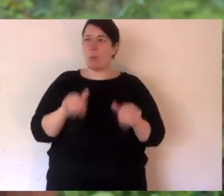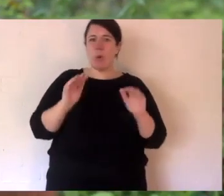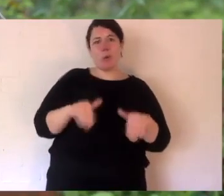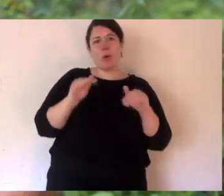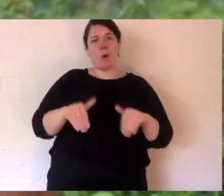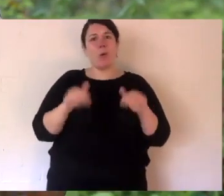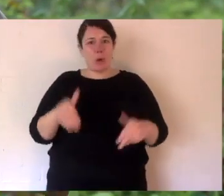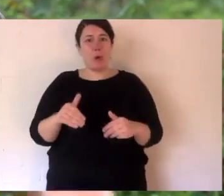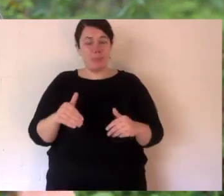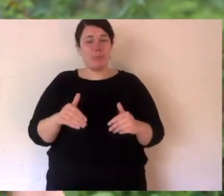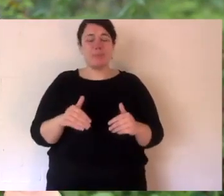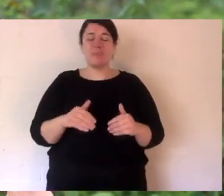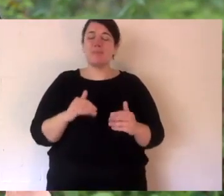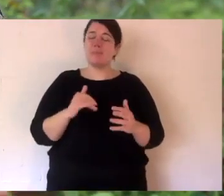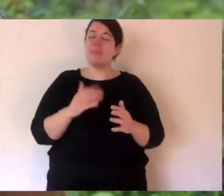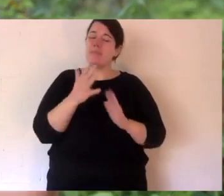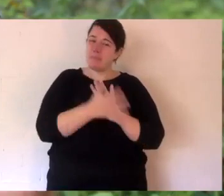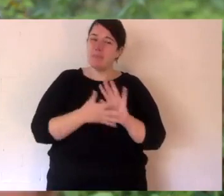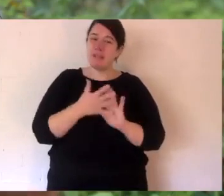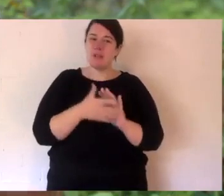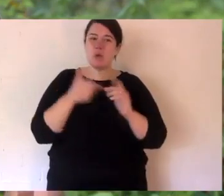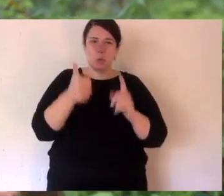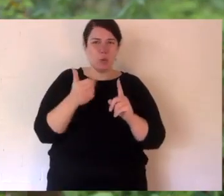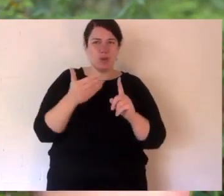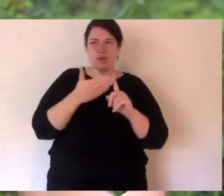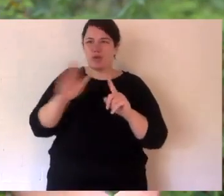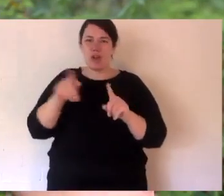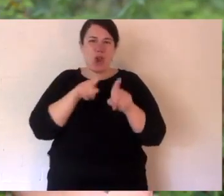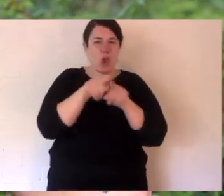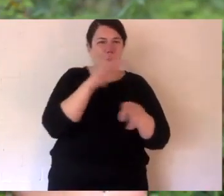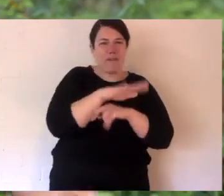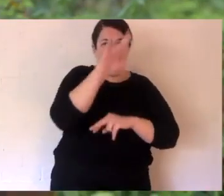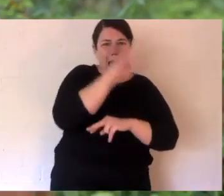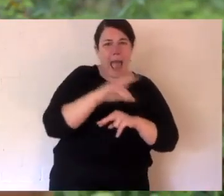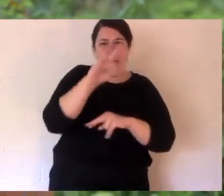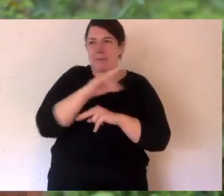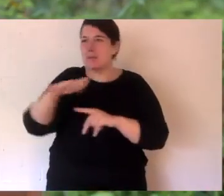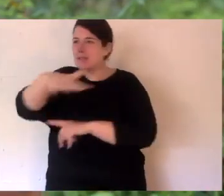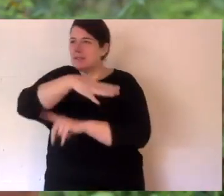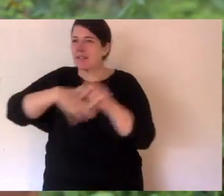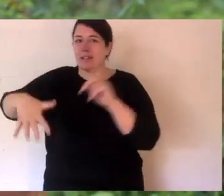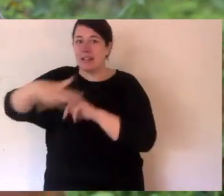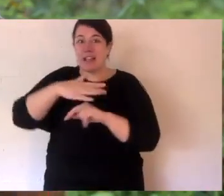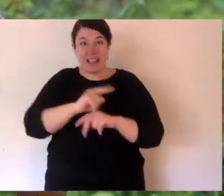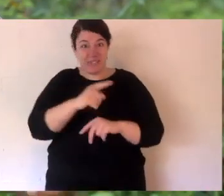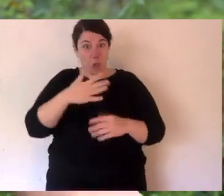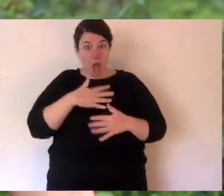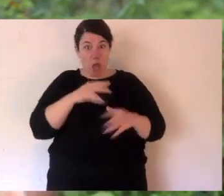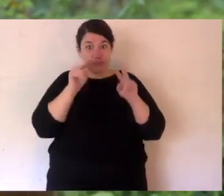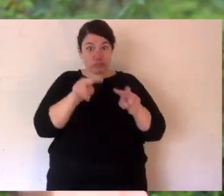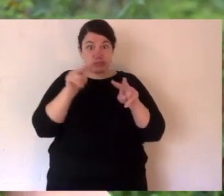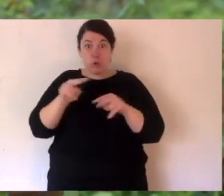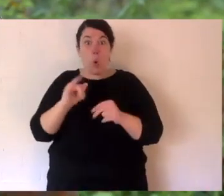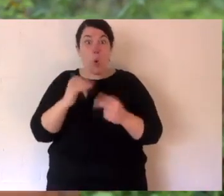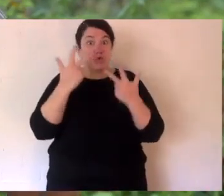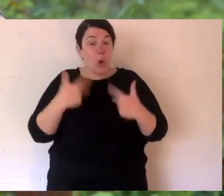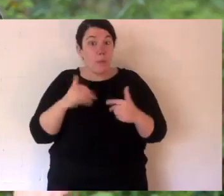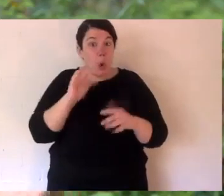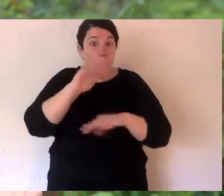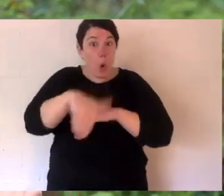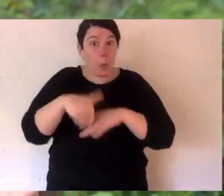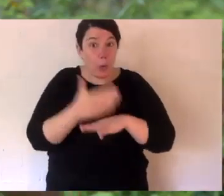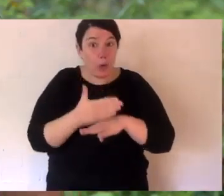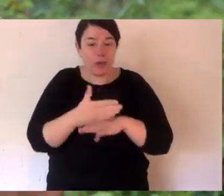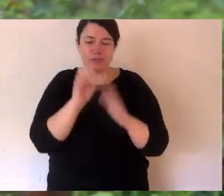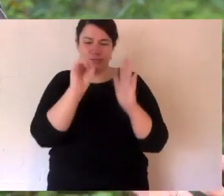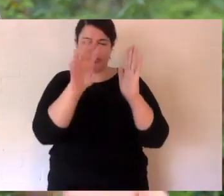moment, like you probably do too. So this is a great distraction for us. And hopefully you, if you like what you've seen, or want to show me